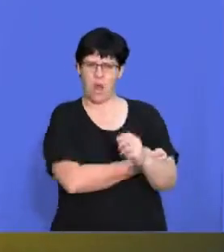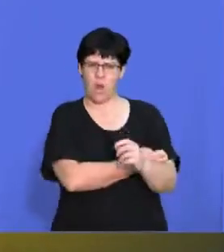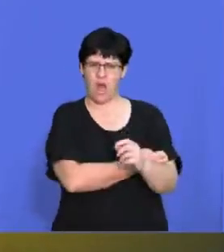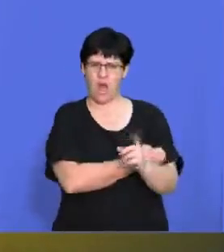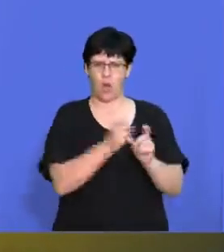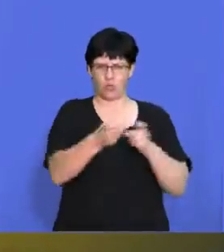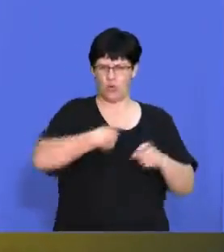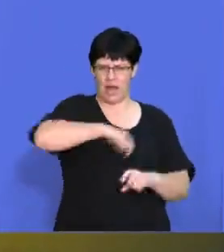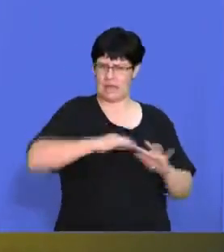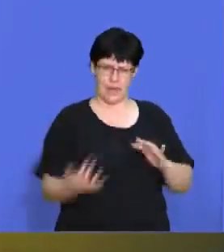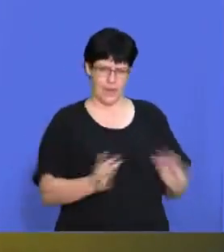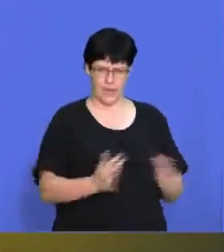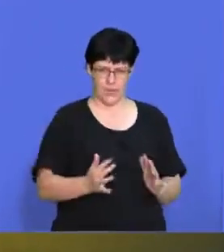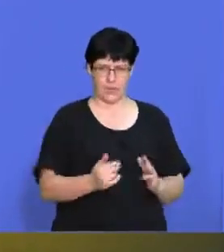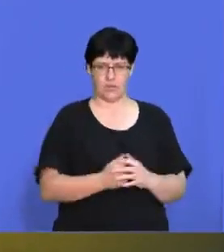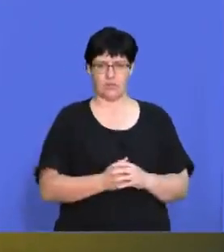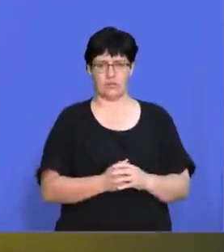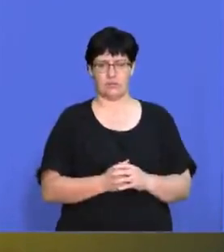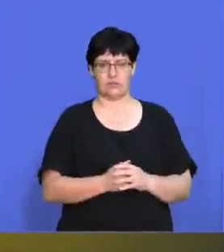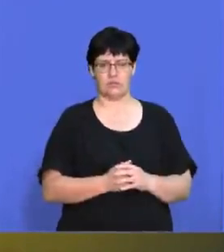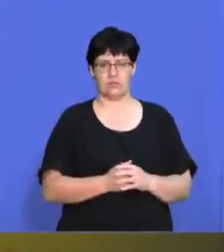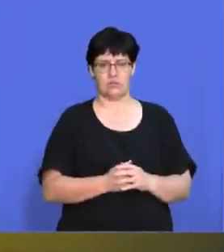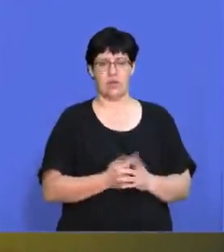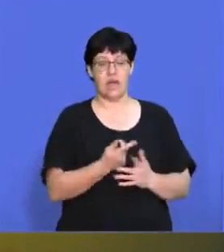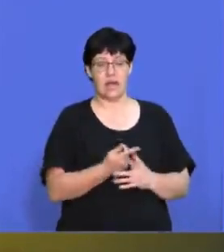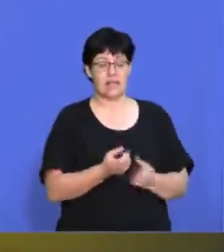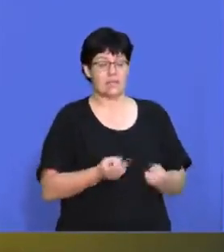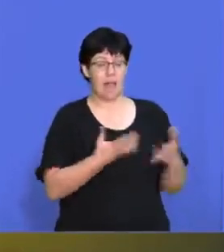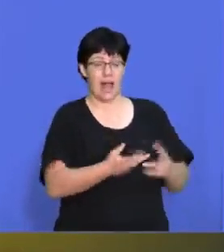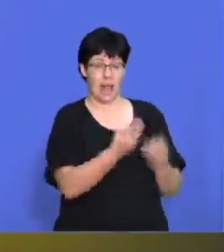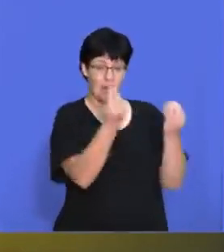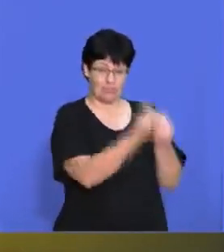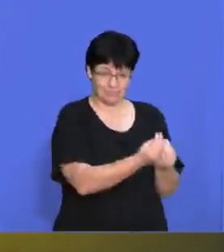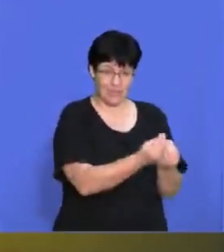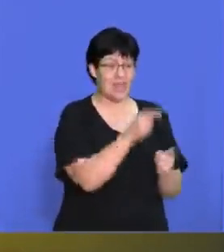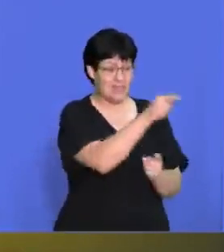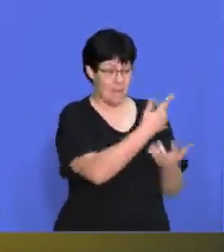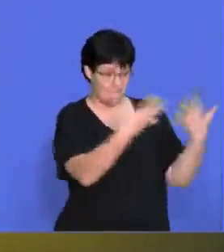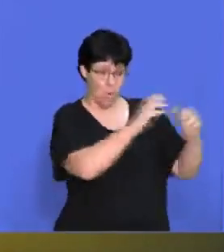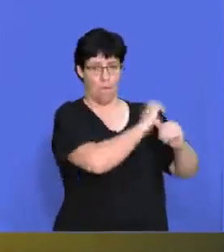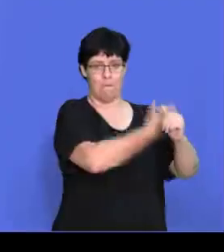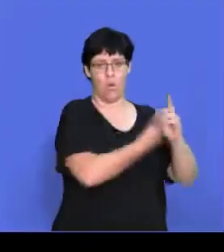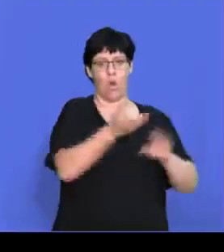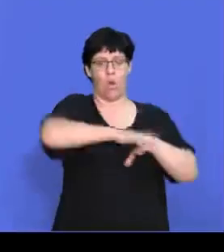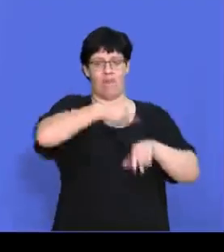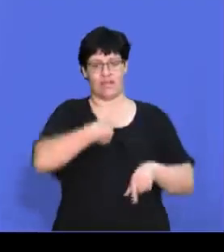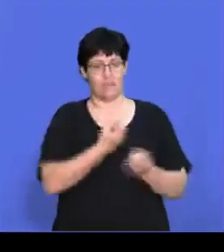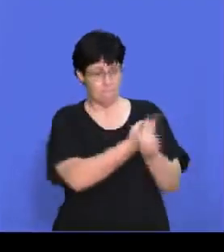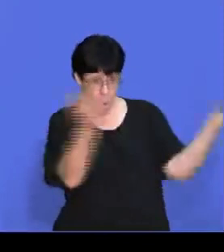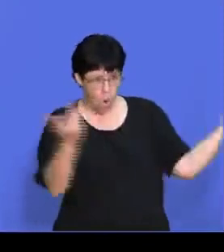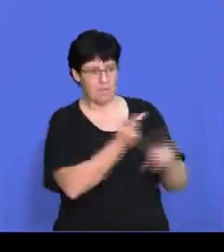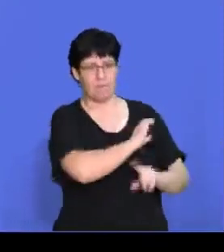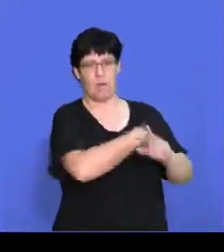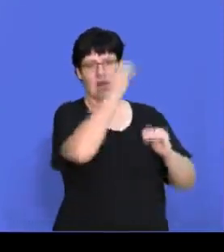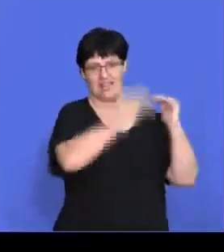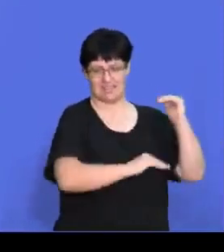the rarer the supplier, the more power that they're going to have over us. So the first thing is suppliers